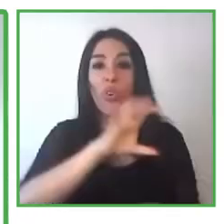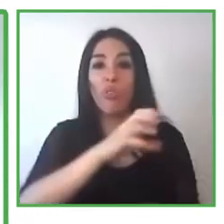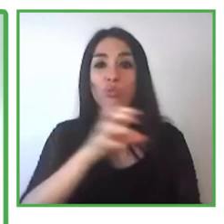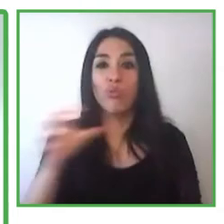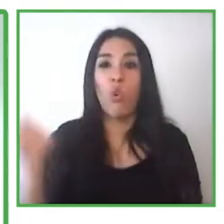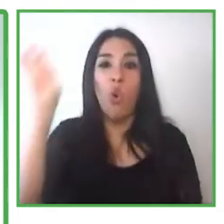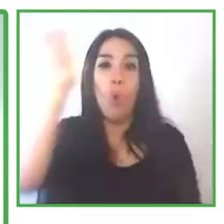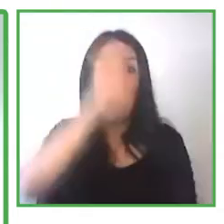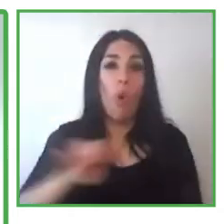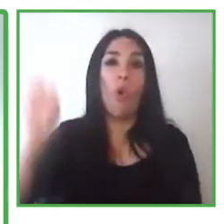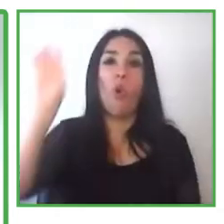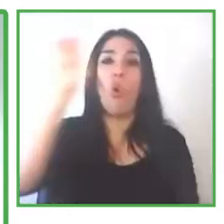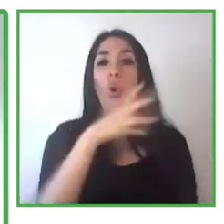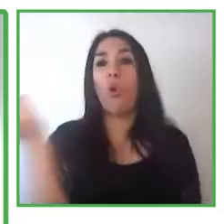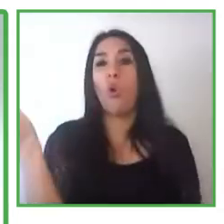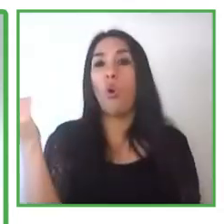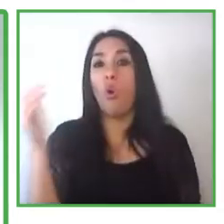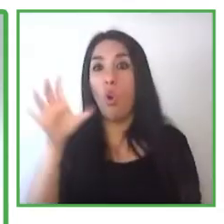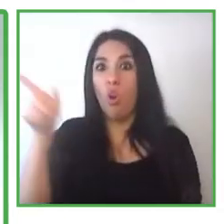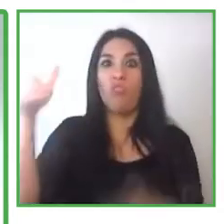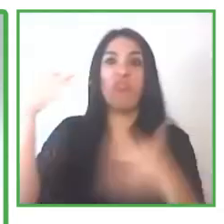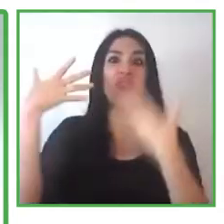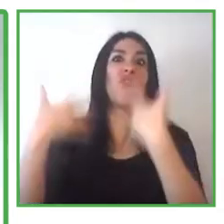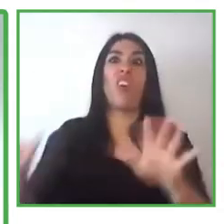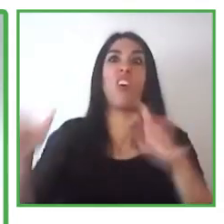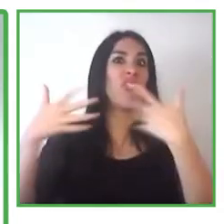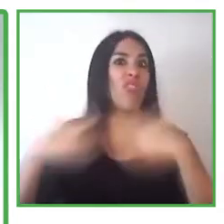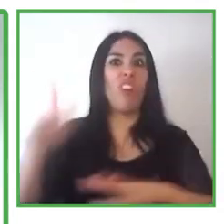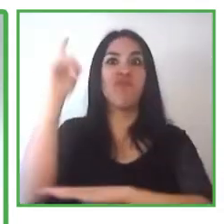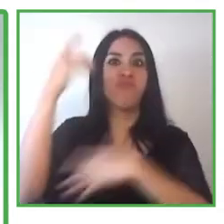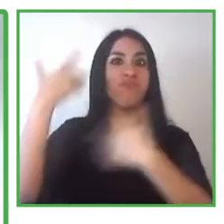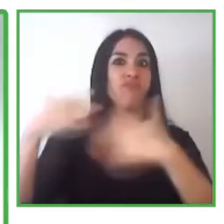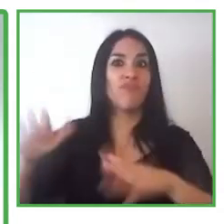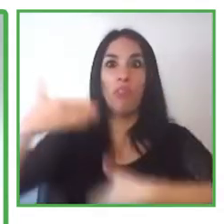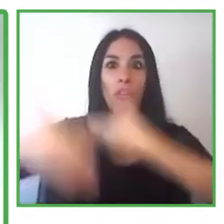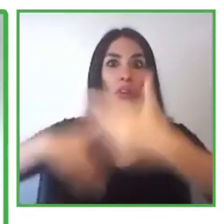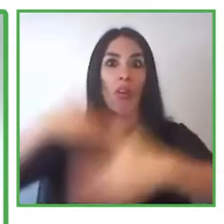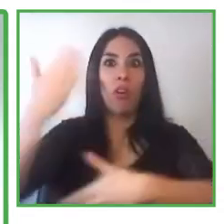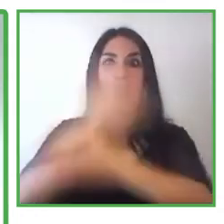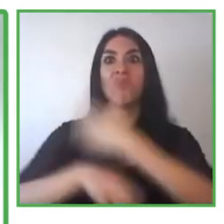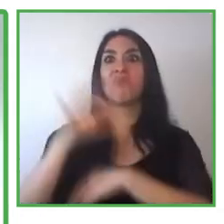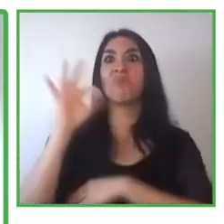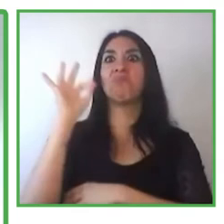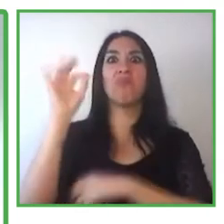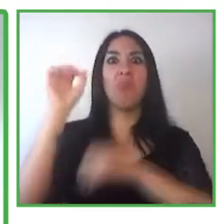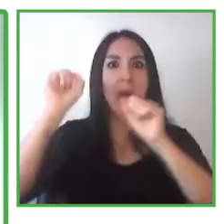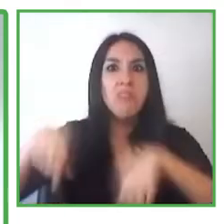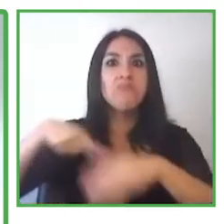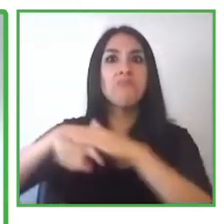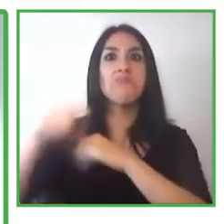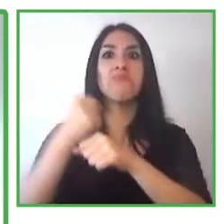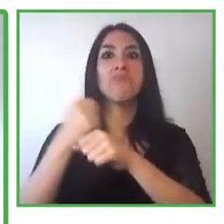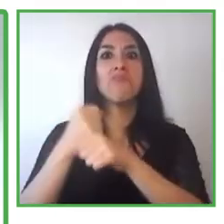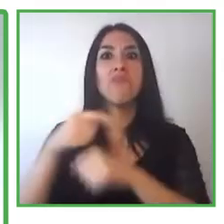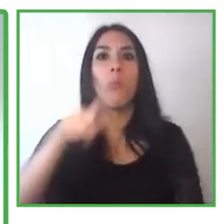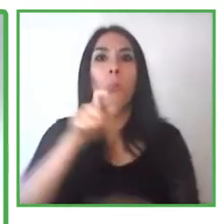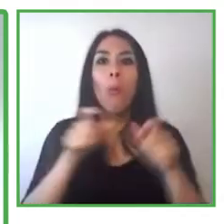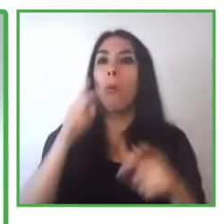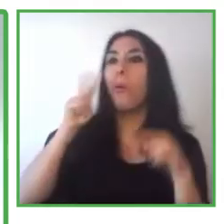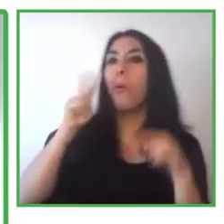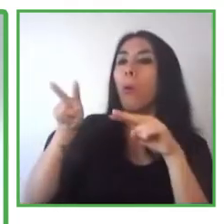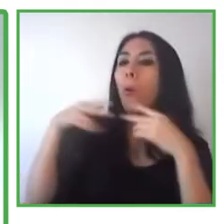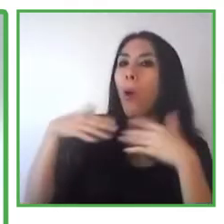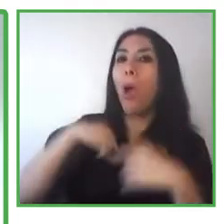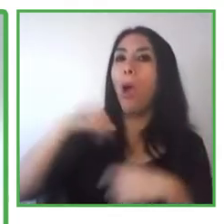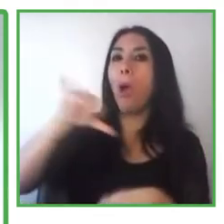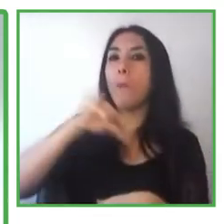bringing the needs, the needs basis for the advice for companies and